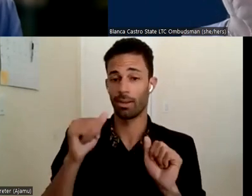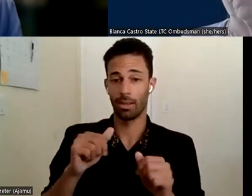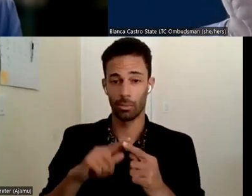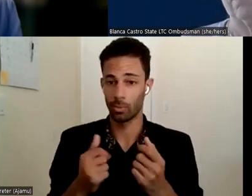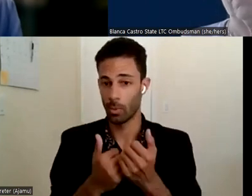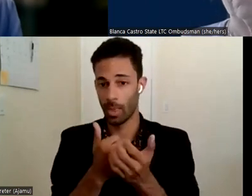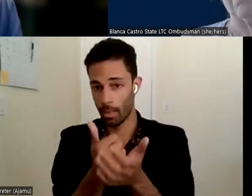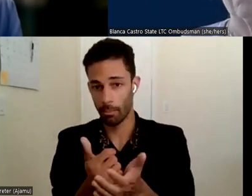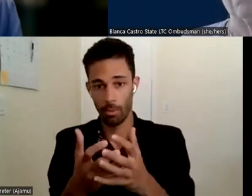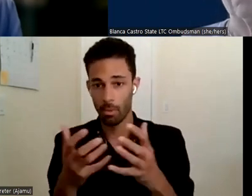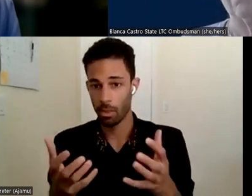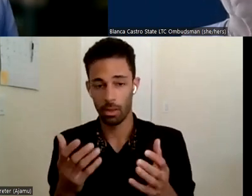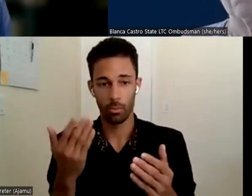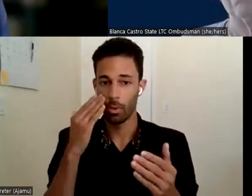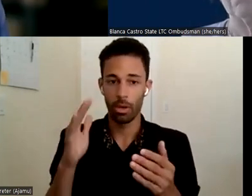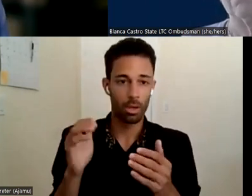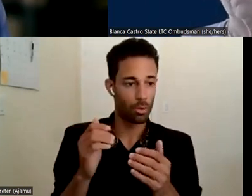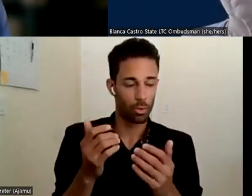We don't know anything about the partner.